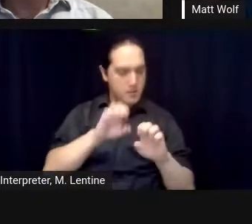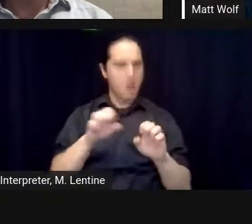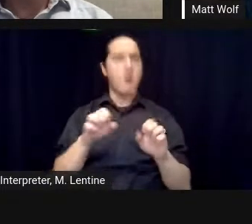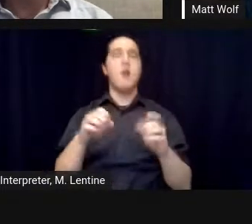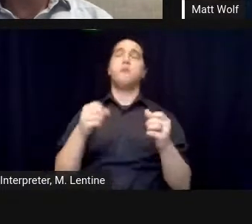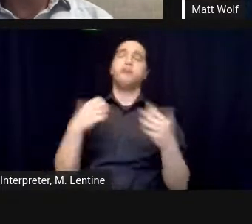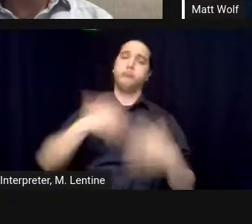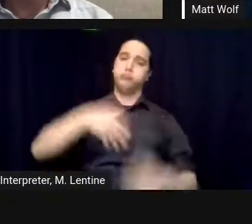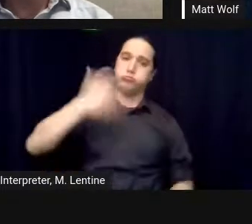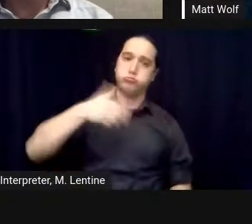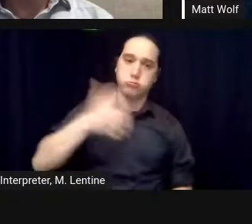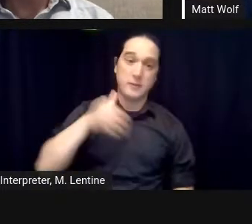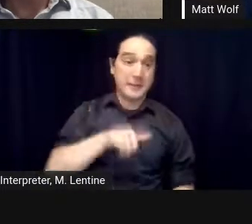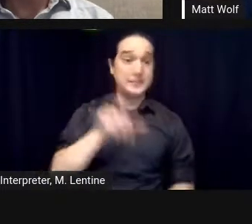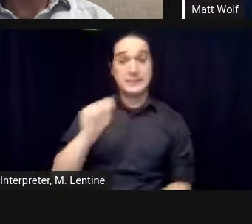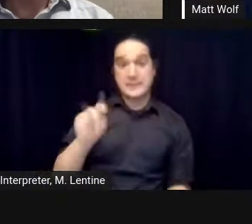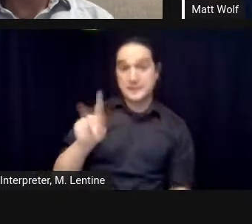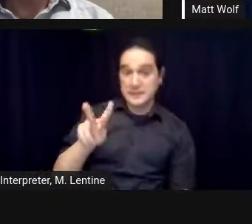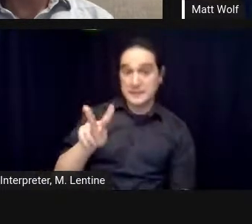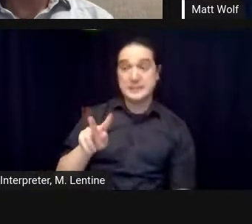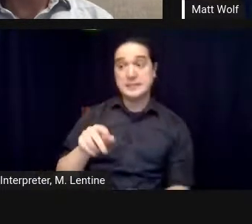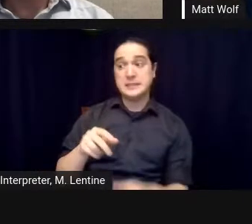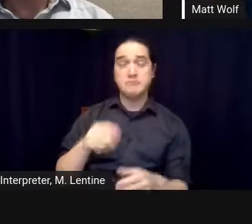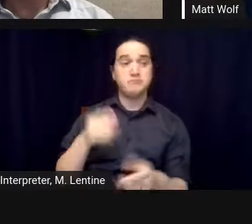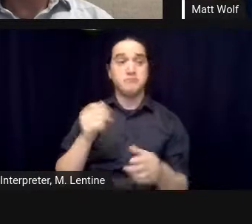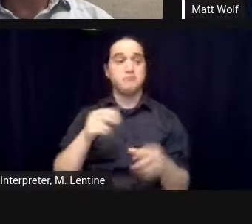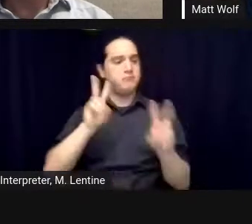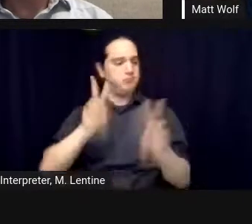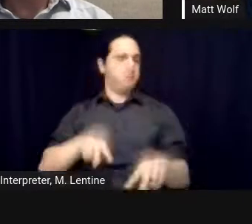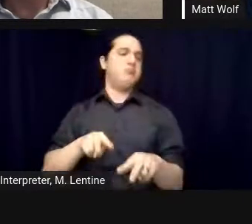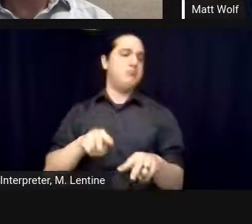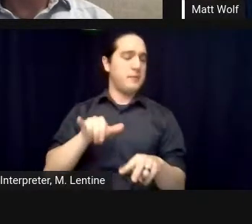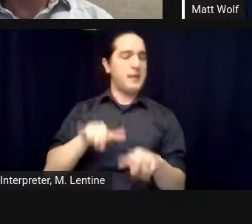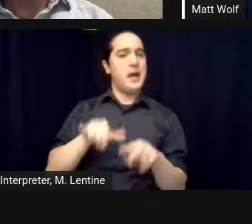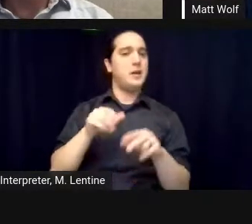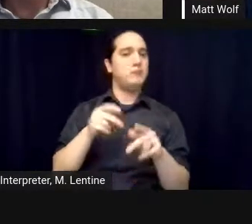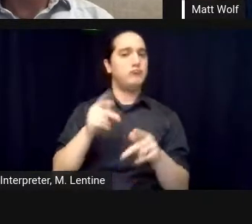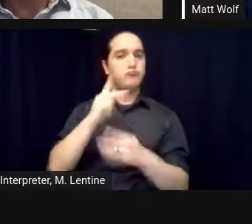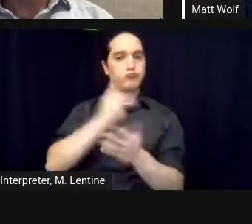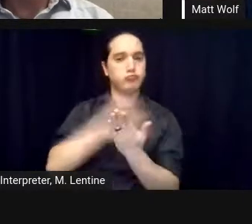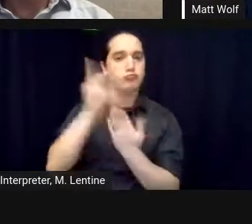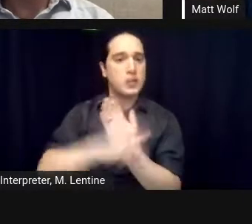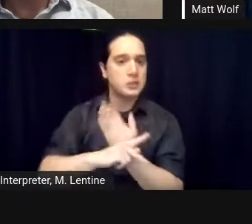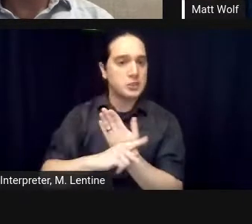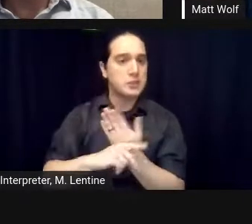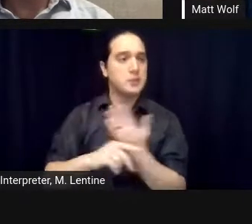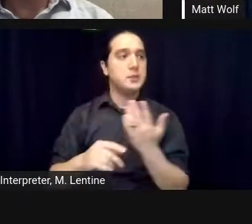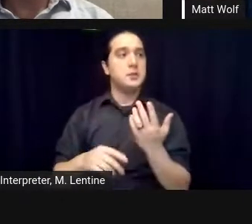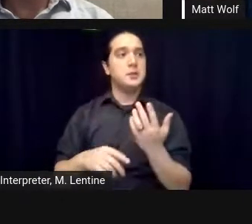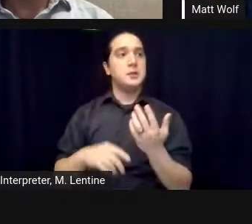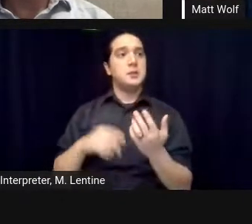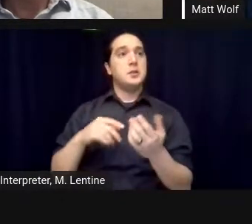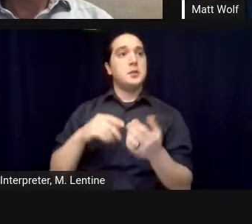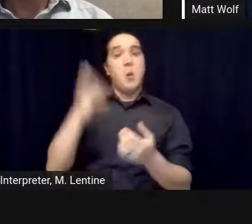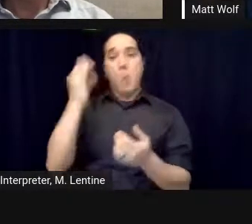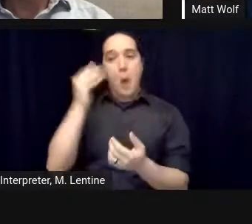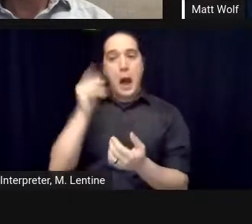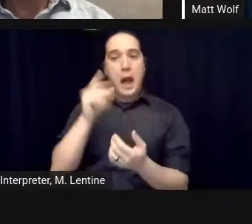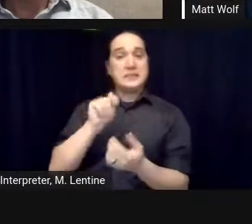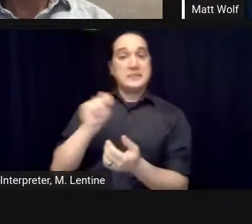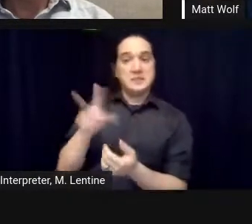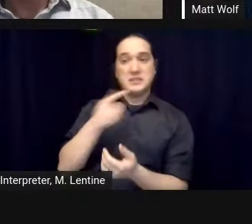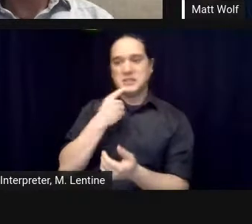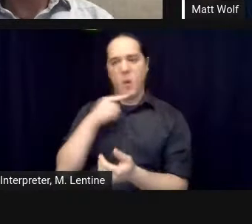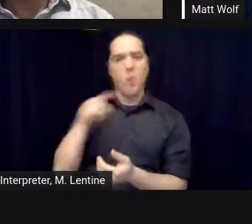both things were important not just to reappraise biosphere 2 but to to really understand why it was considered a failure and what the implications of that